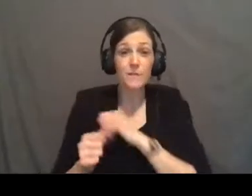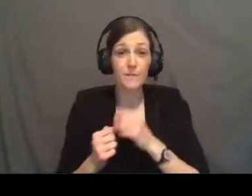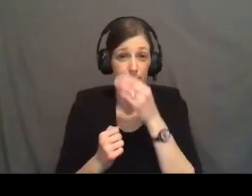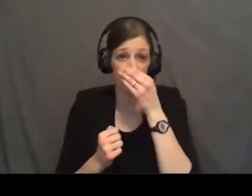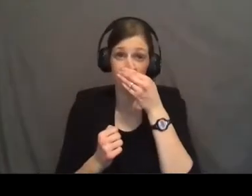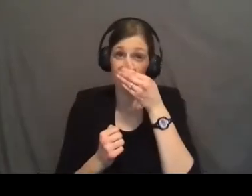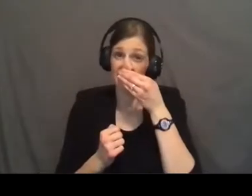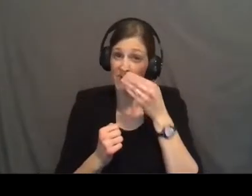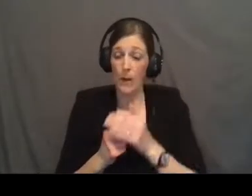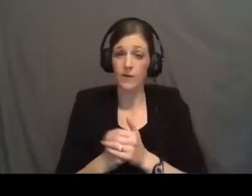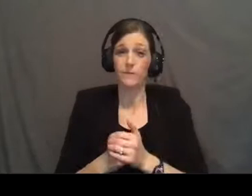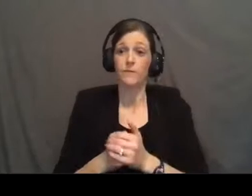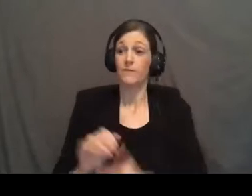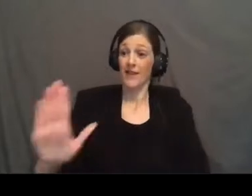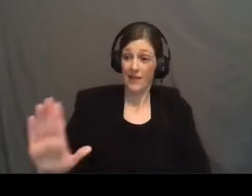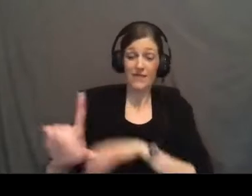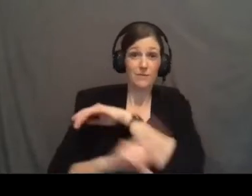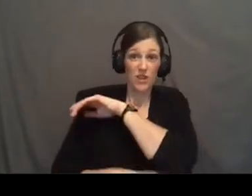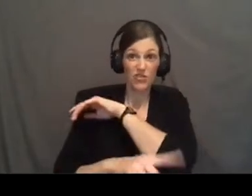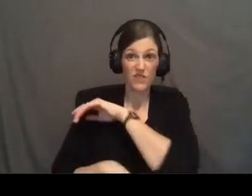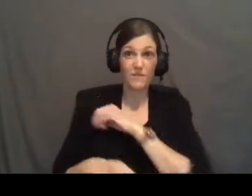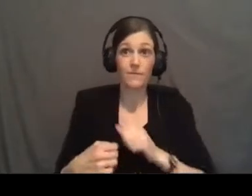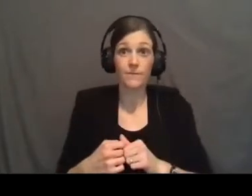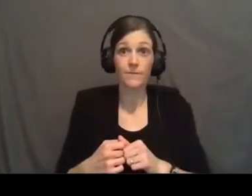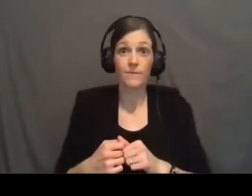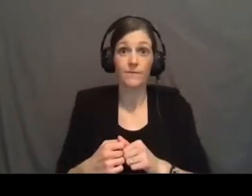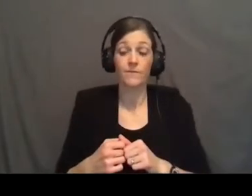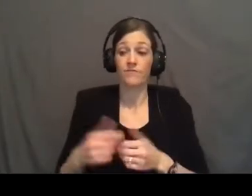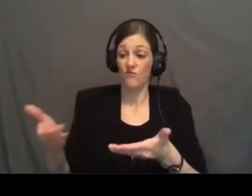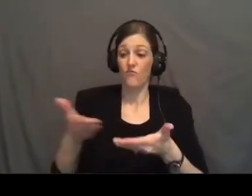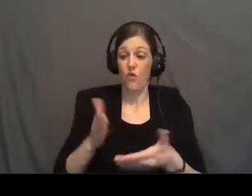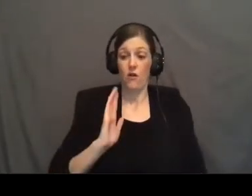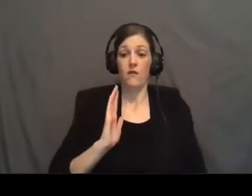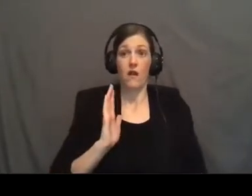his punishment brought us peace